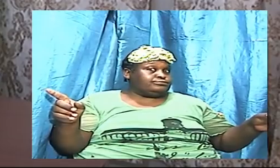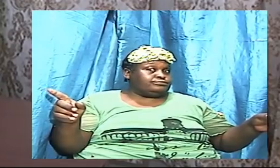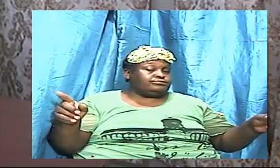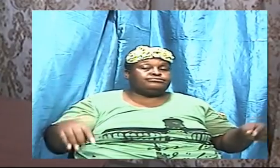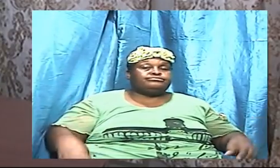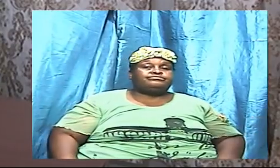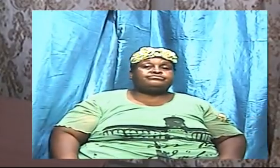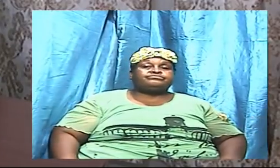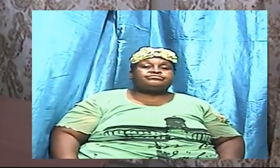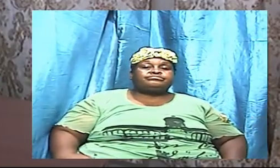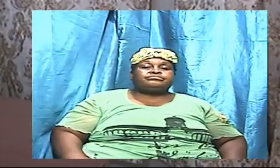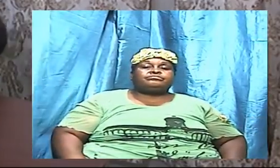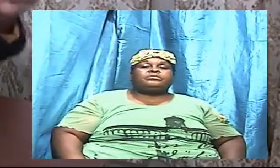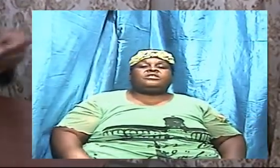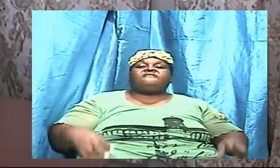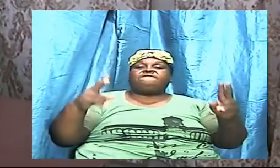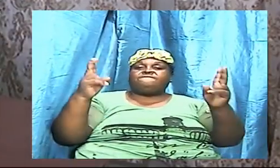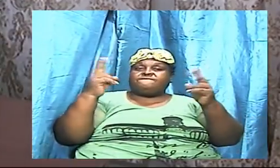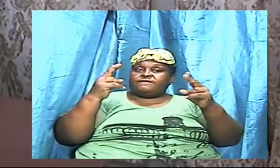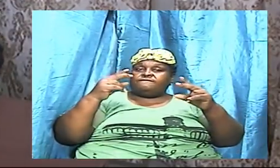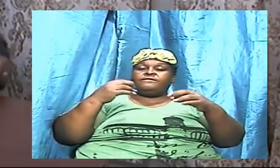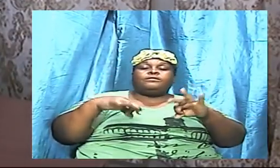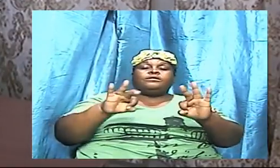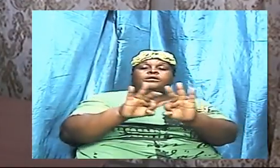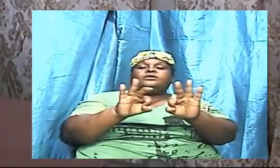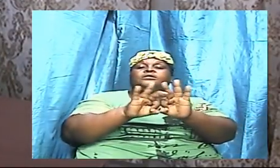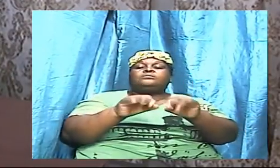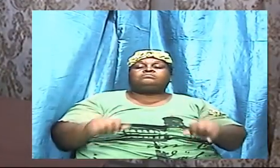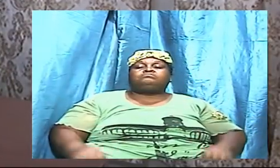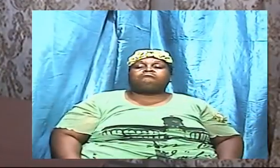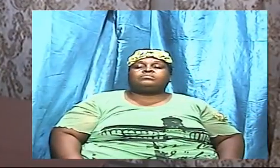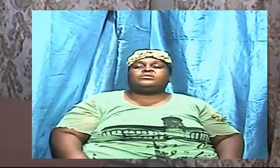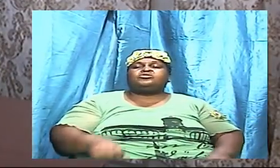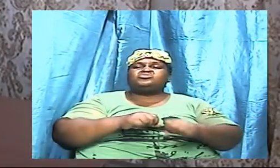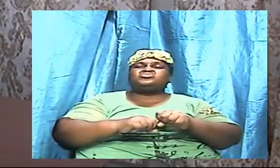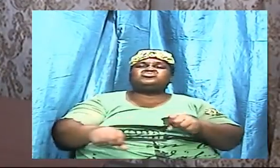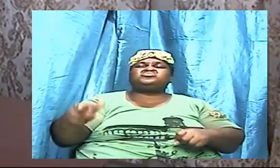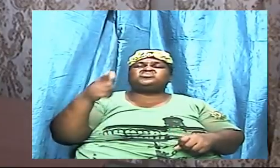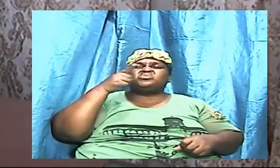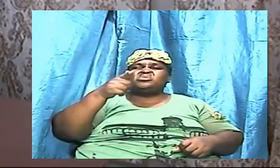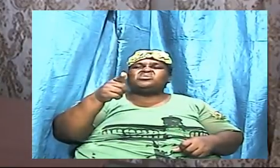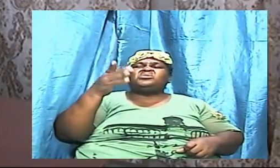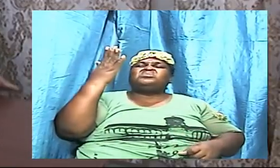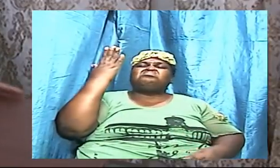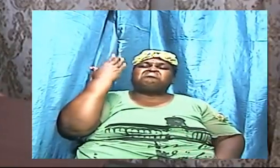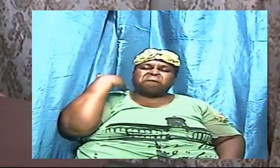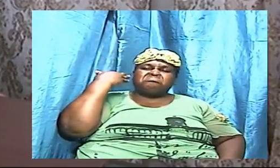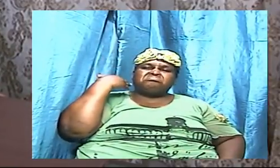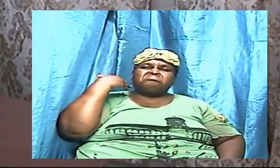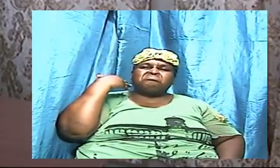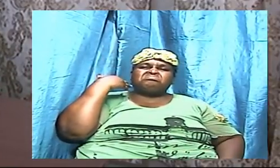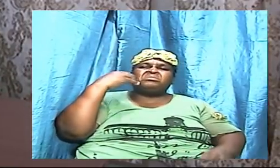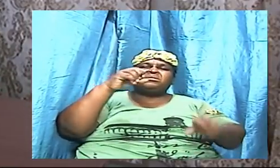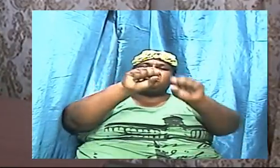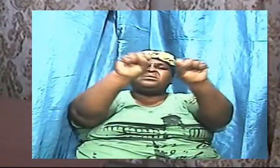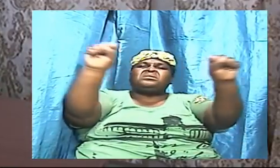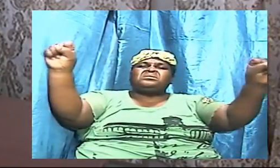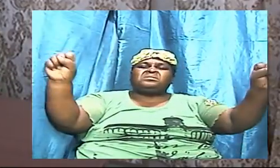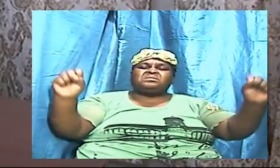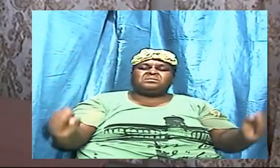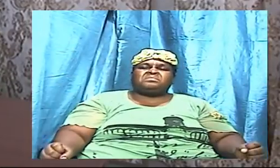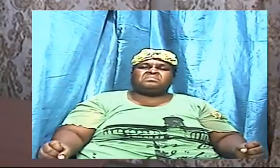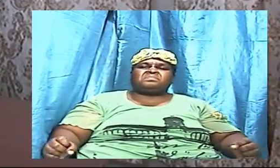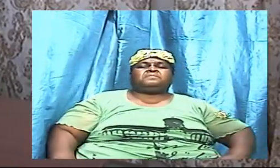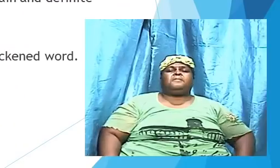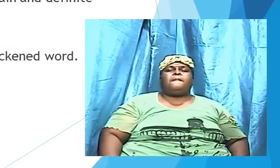And that is very, very important. So as we look back at that, at the screen and look back at the